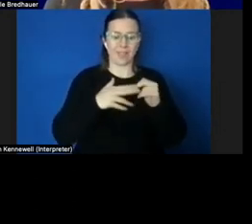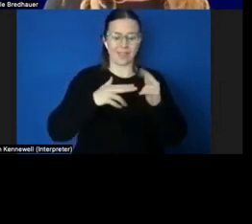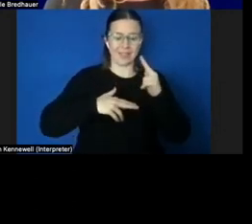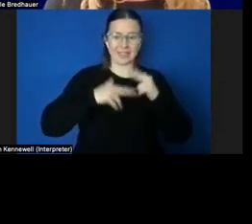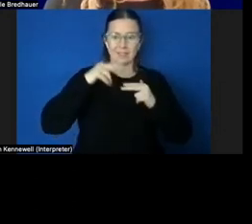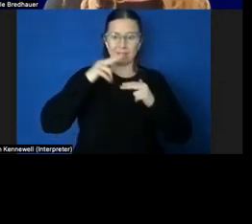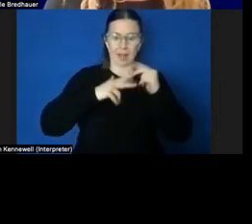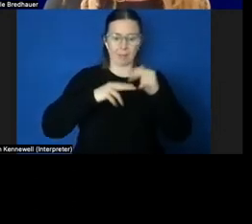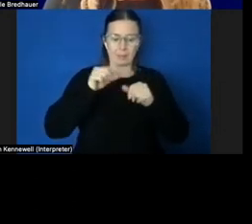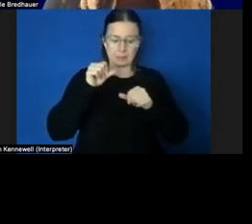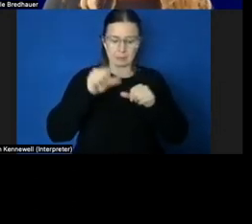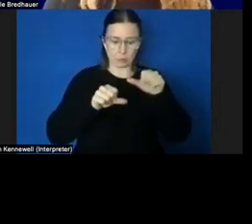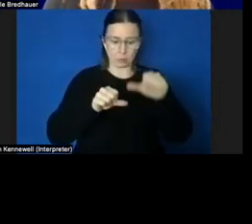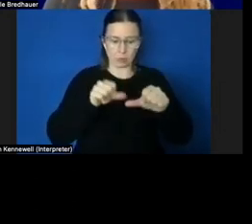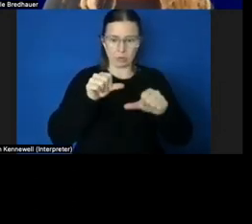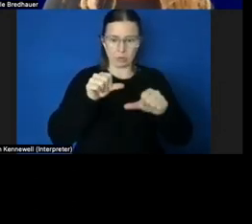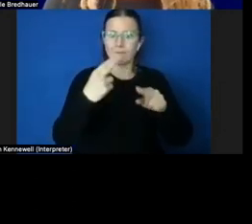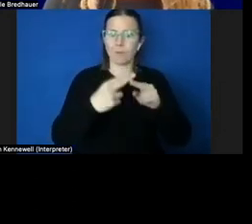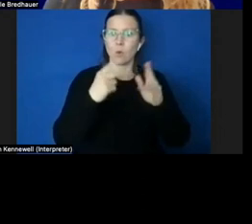&M skills.